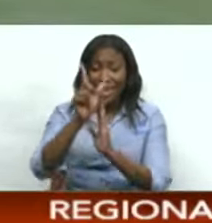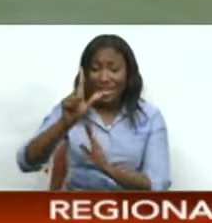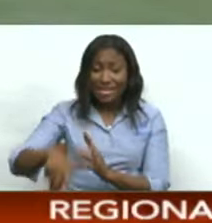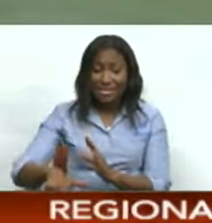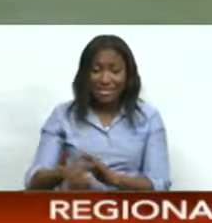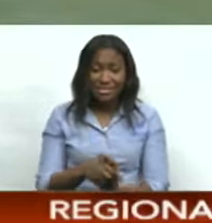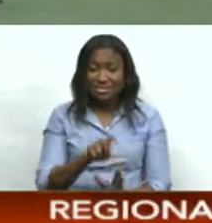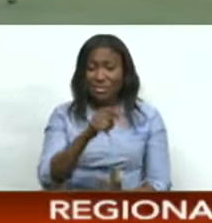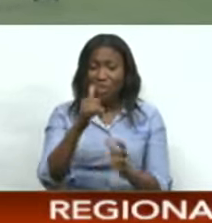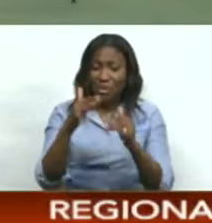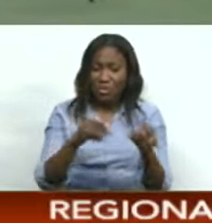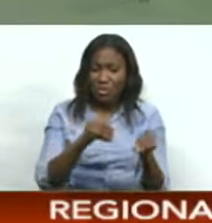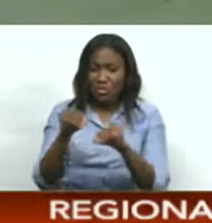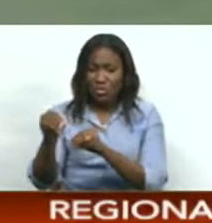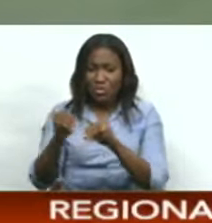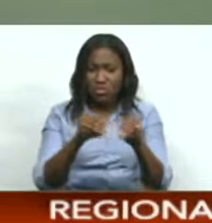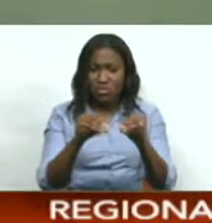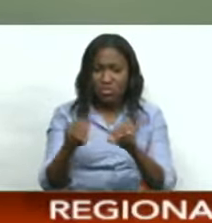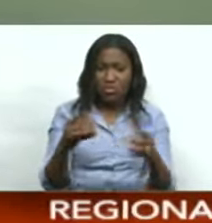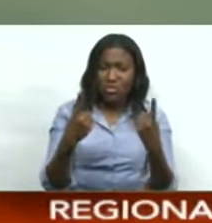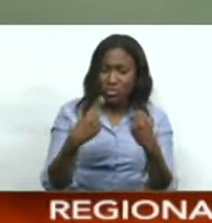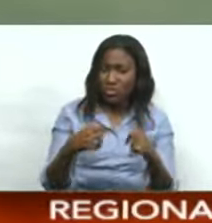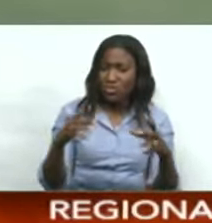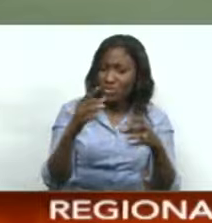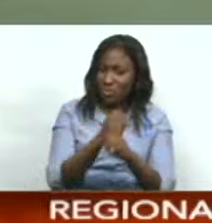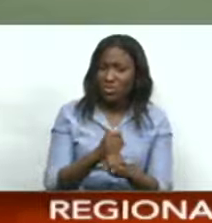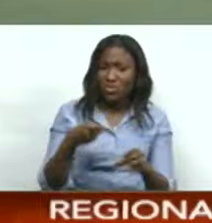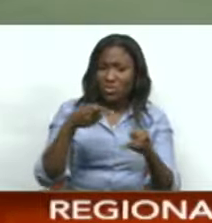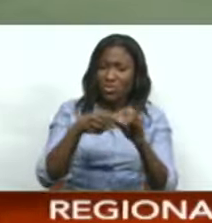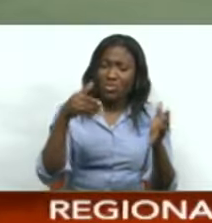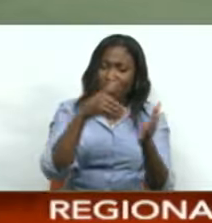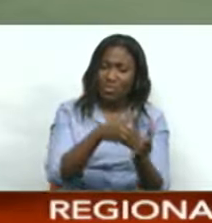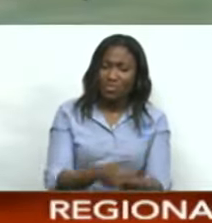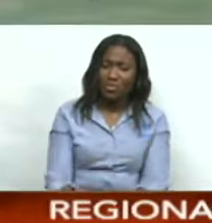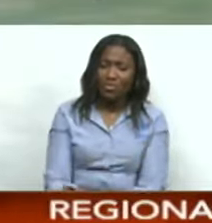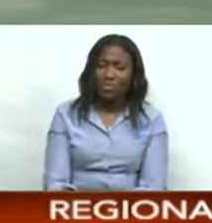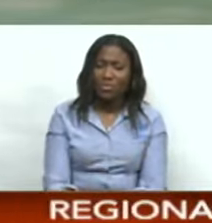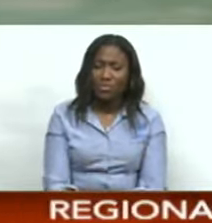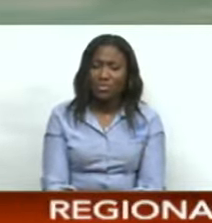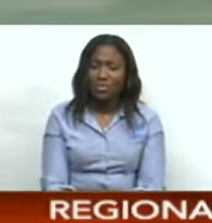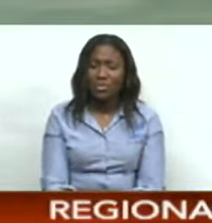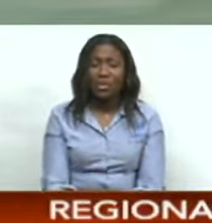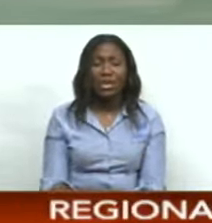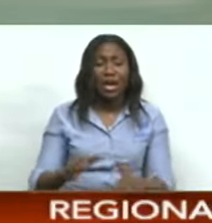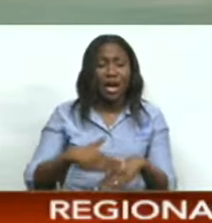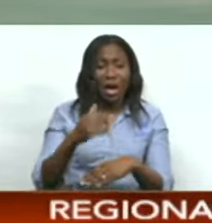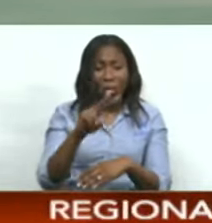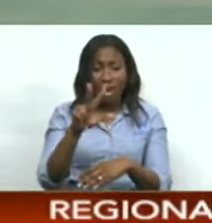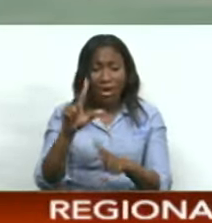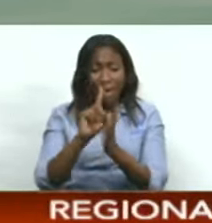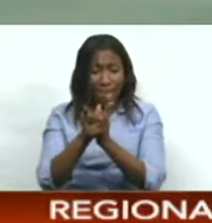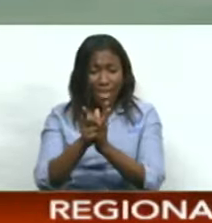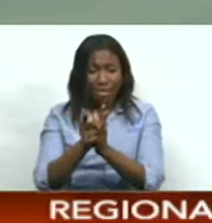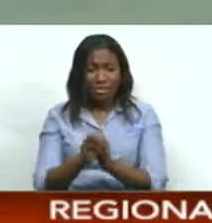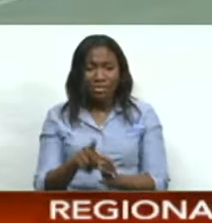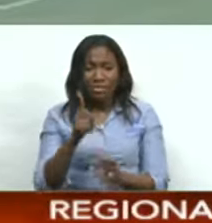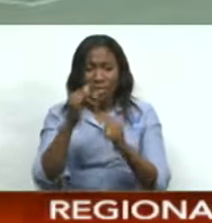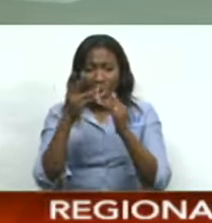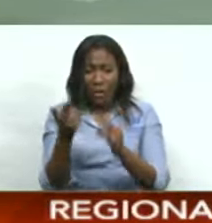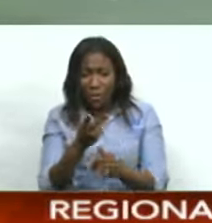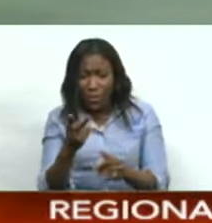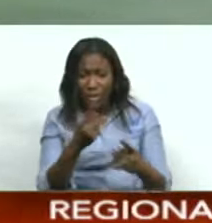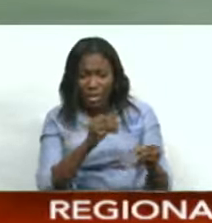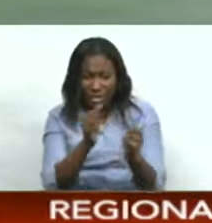Alex Marshall breezed past the coverage to give Soca Warriors goalie Adrian Fonset something to think about. 23rd minute, debutants Kaim Thomas and Liam